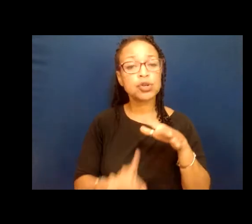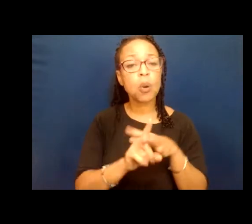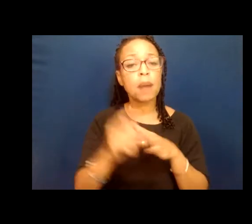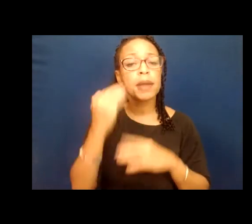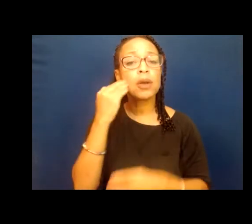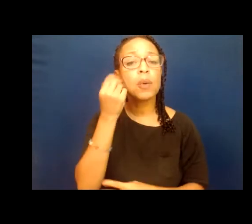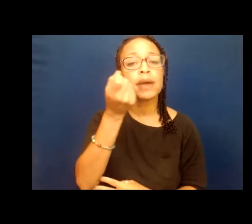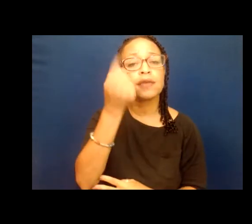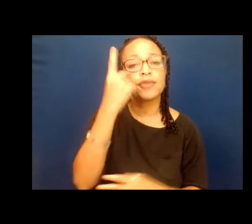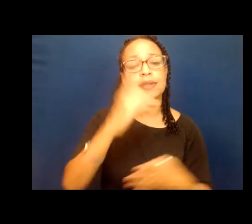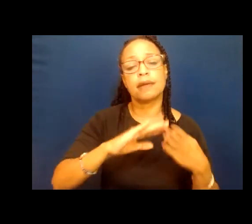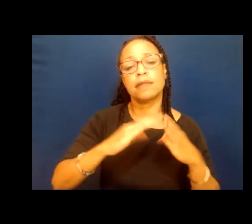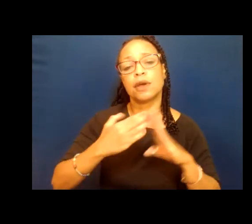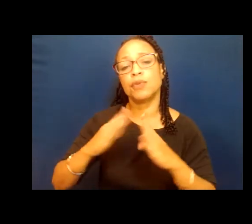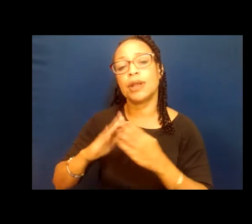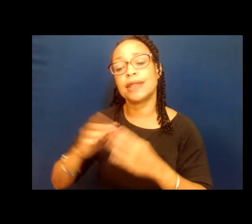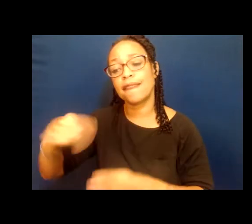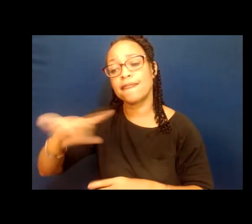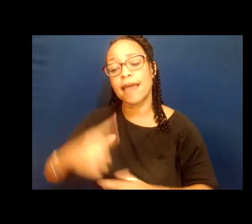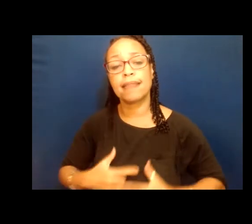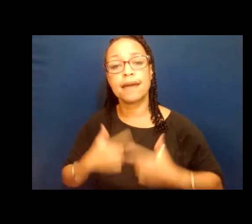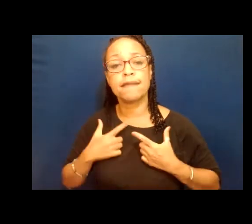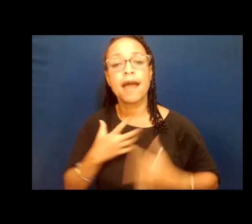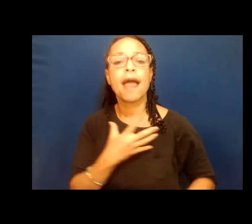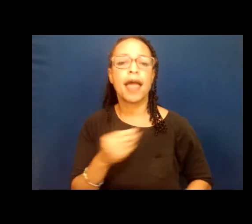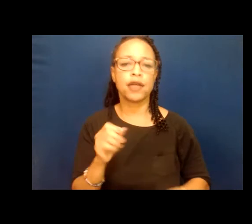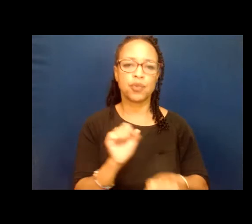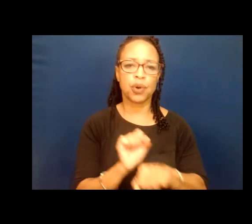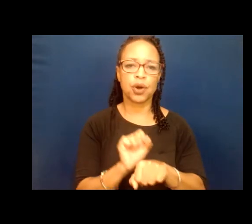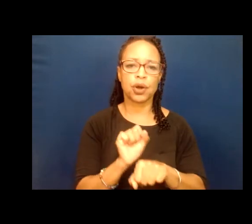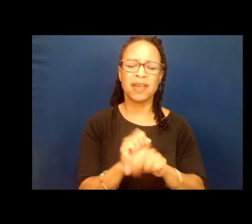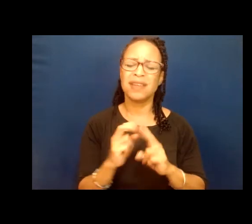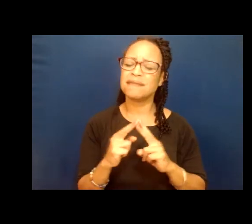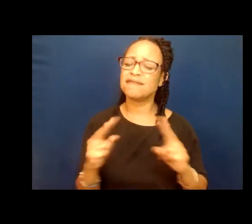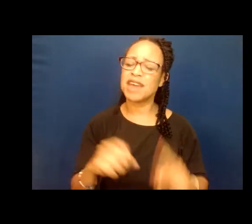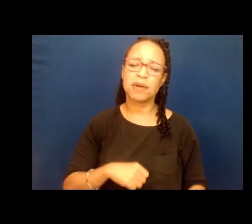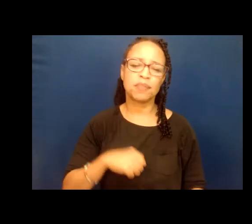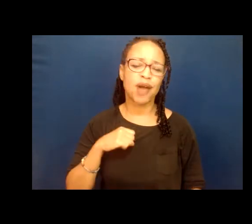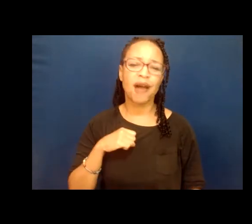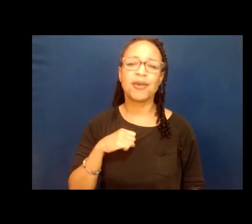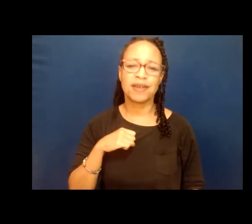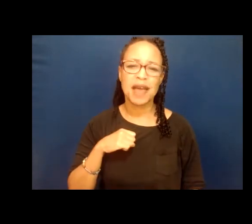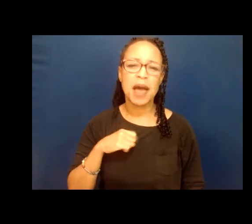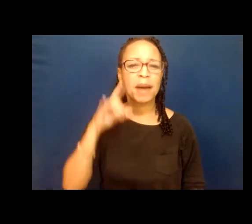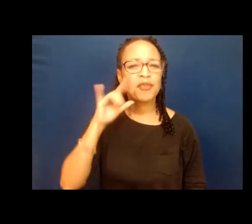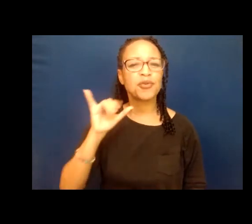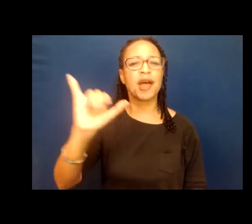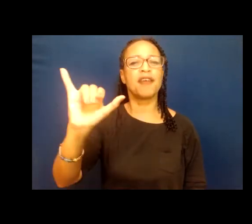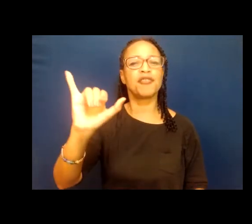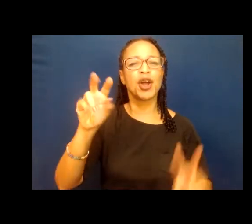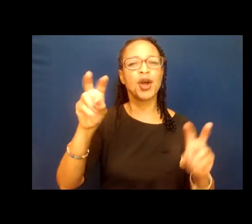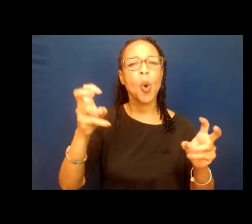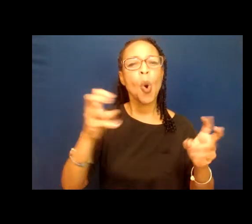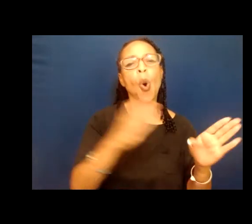understanding the communities that they live in and work in. So very proud about our forever organizing campaign